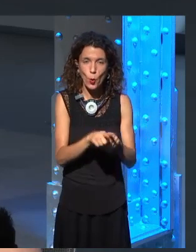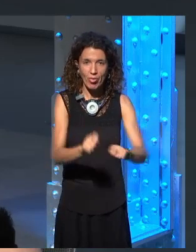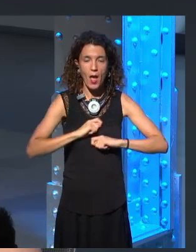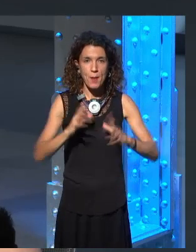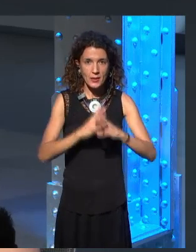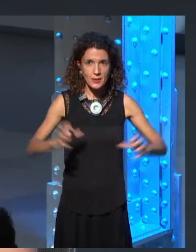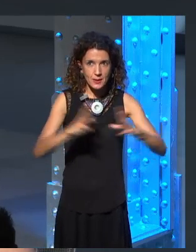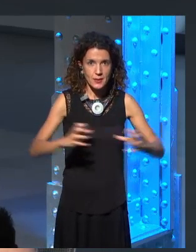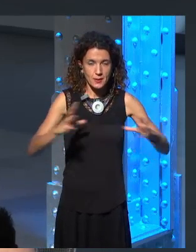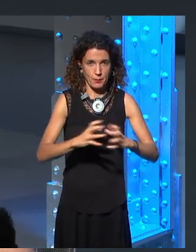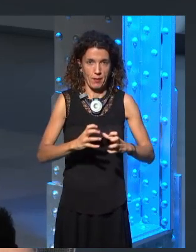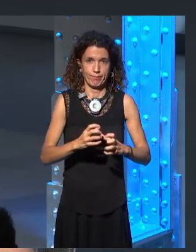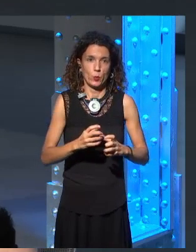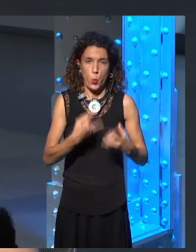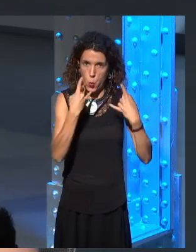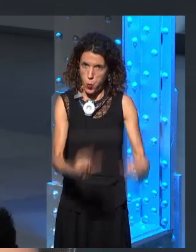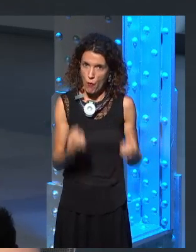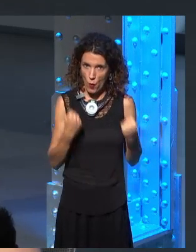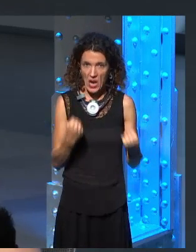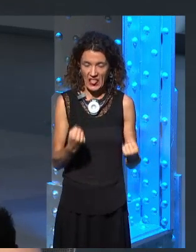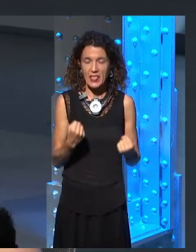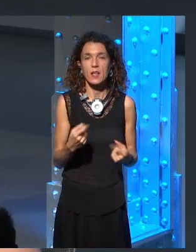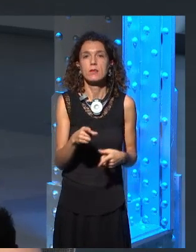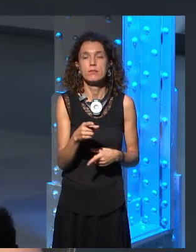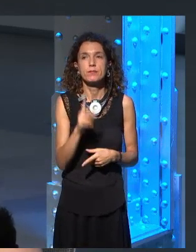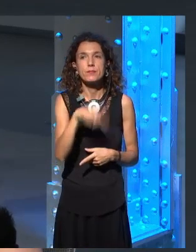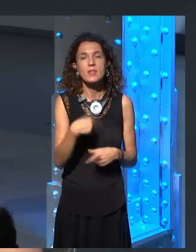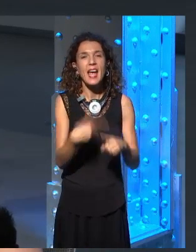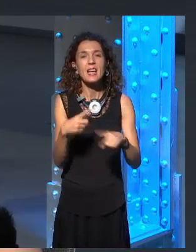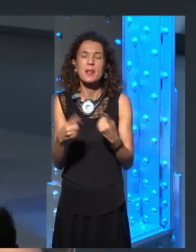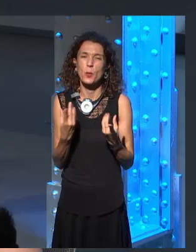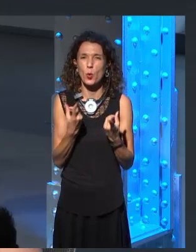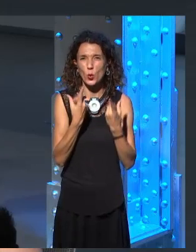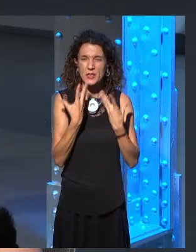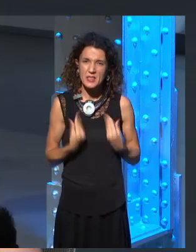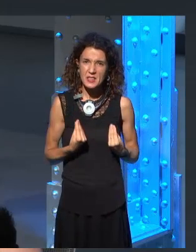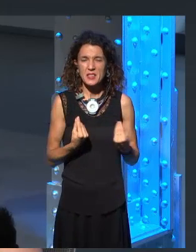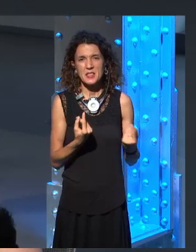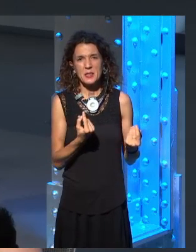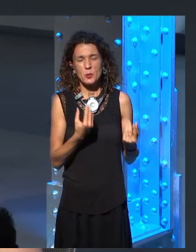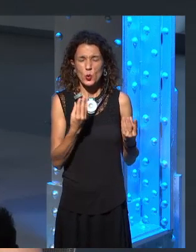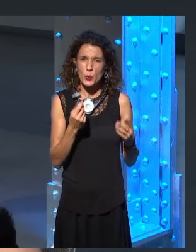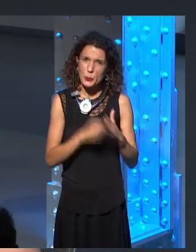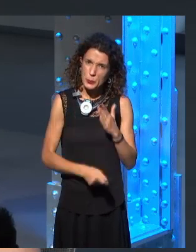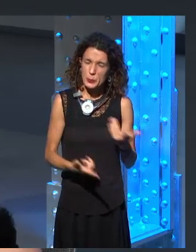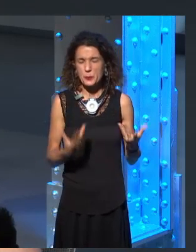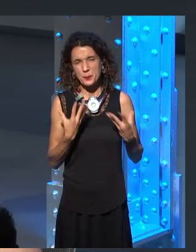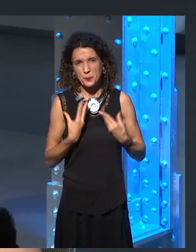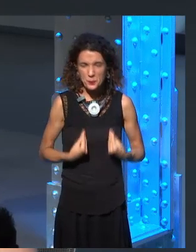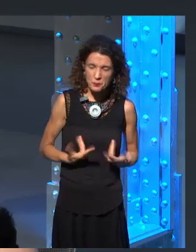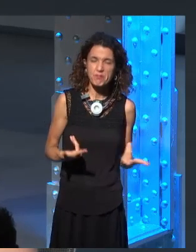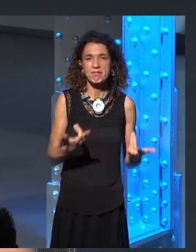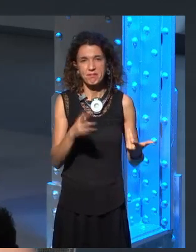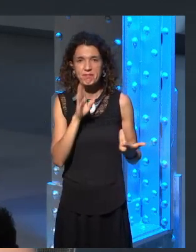fit the bittersweet element that George talks about. And maybe the final chapter,